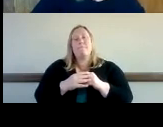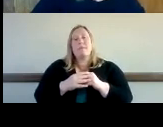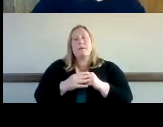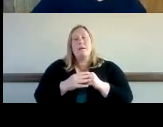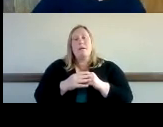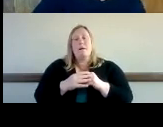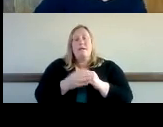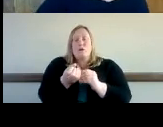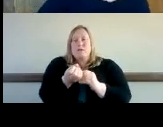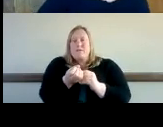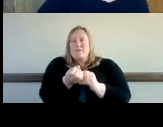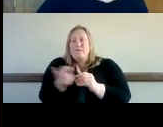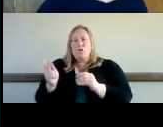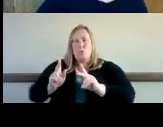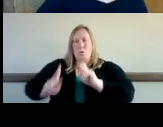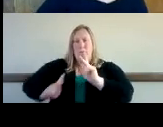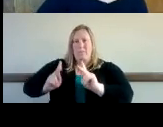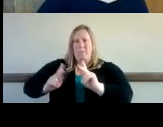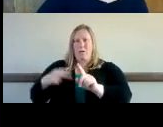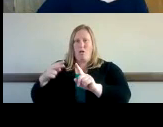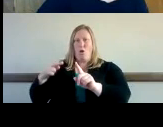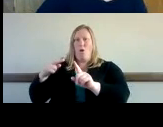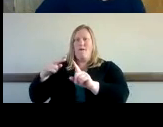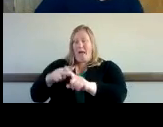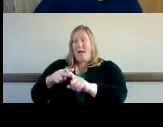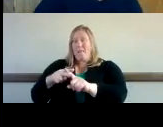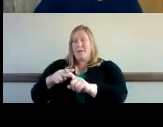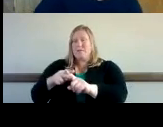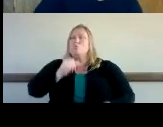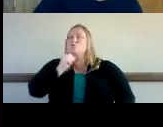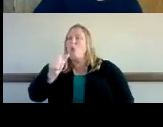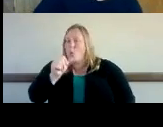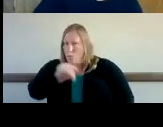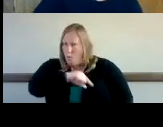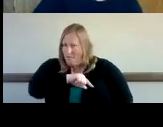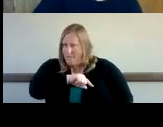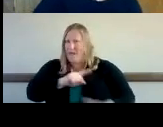only a small number of applicants that do not qualify and are denied but that does happen